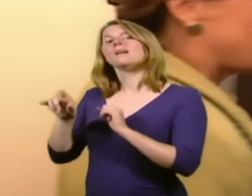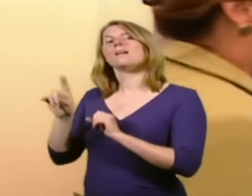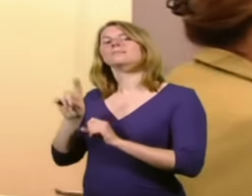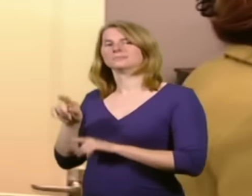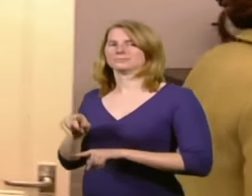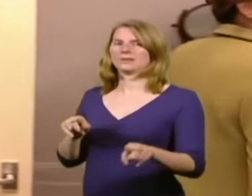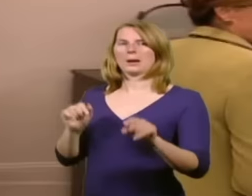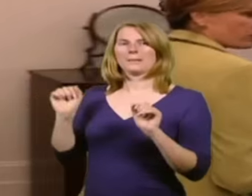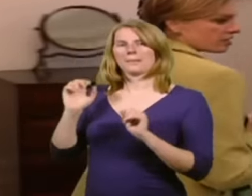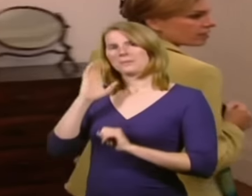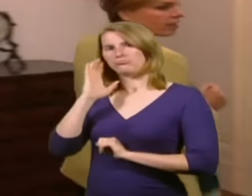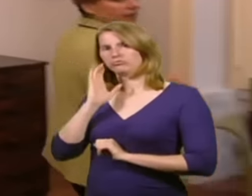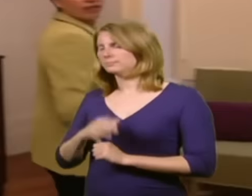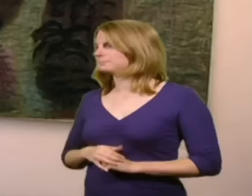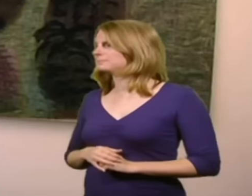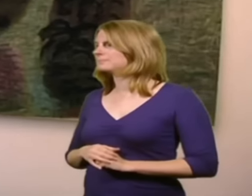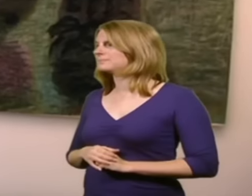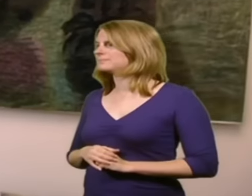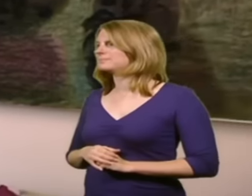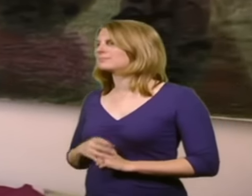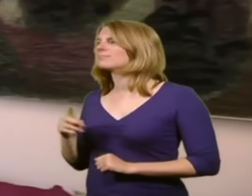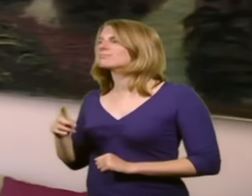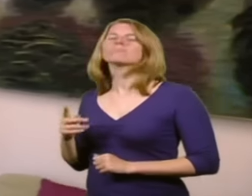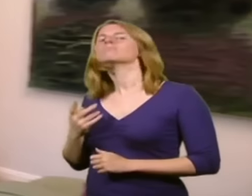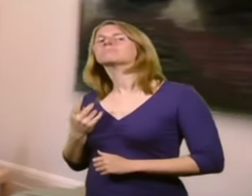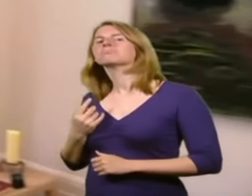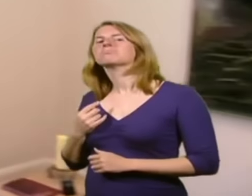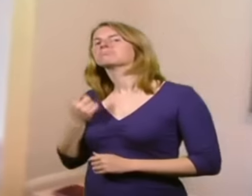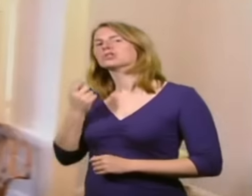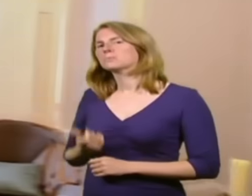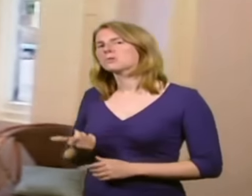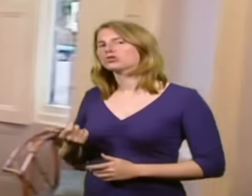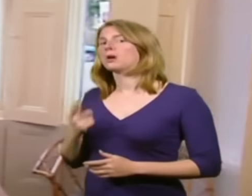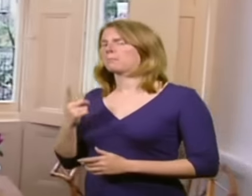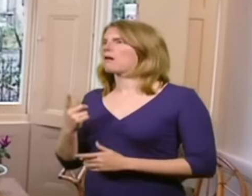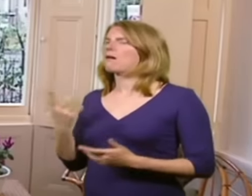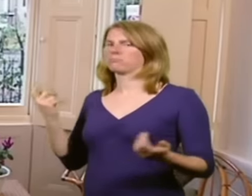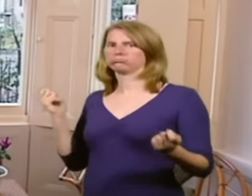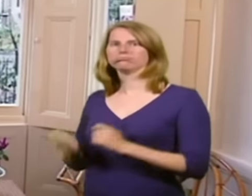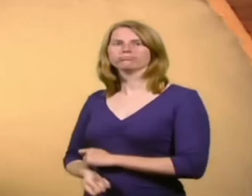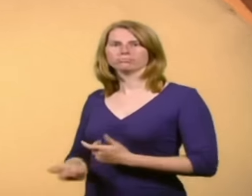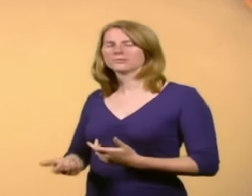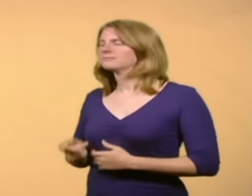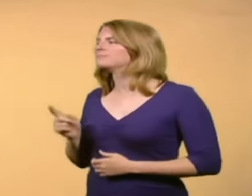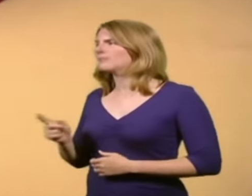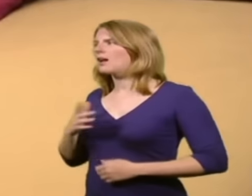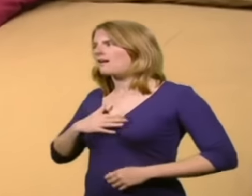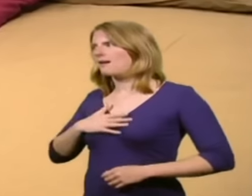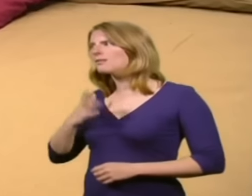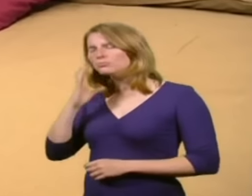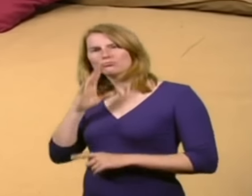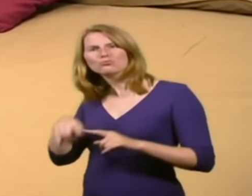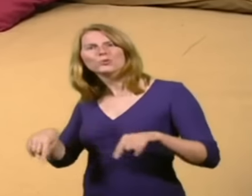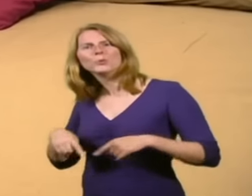I think it made a huge difference. Oh, I like this room. It's nice. It's very soothing. I mean, we used all of Will's things, except for